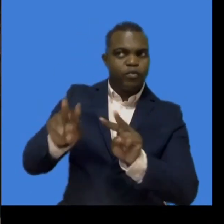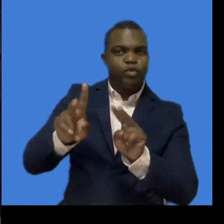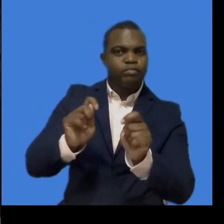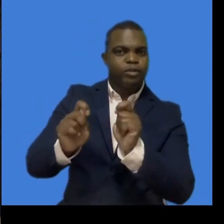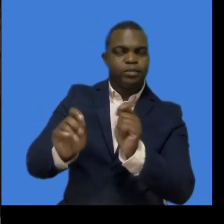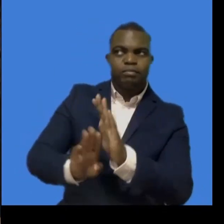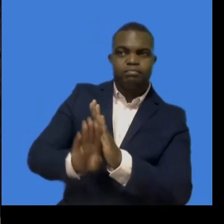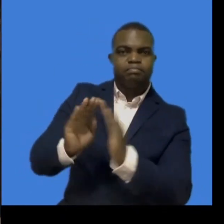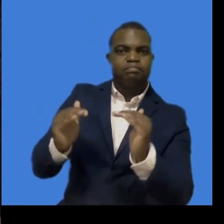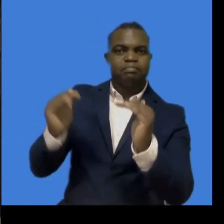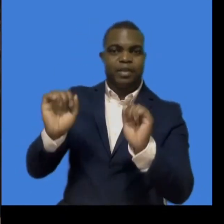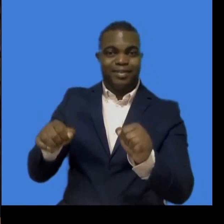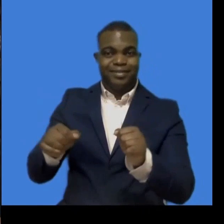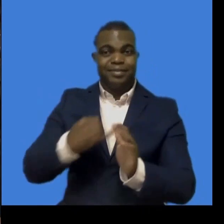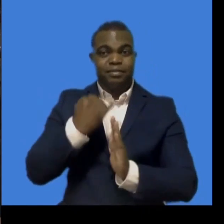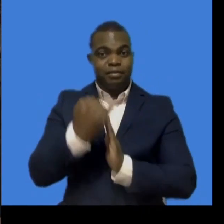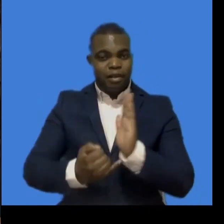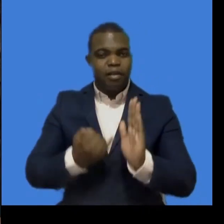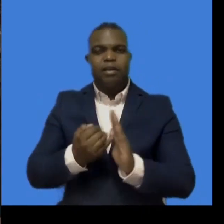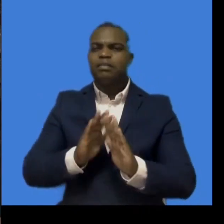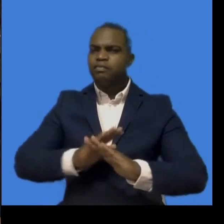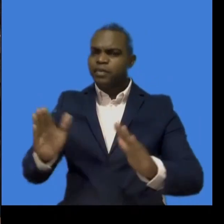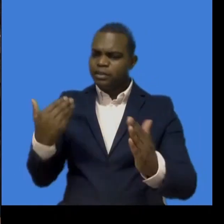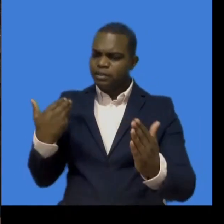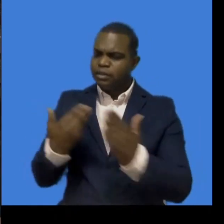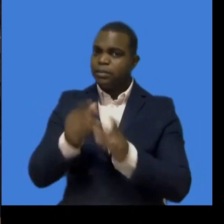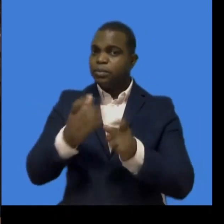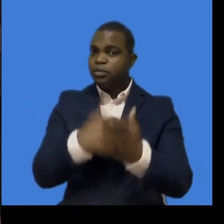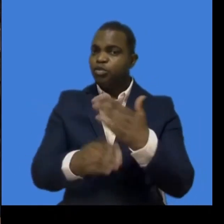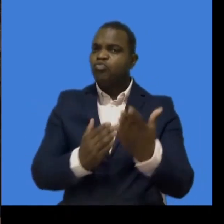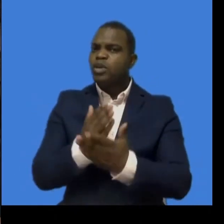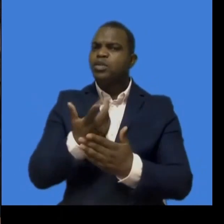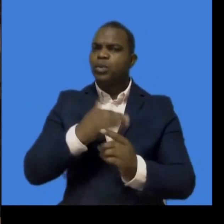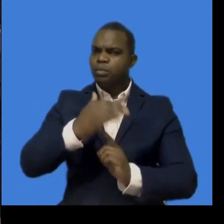Chapter and then by the Act of 1996 as well.